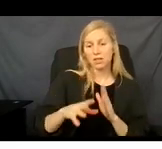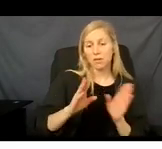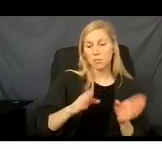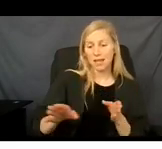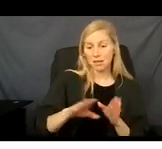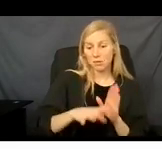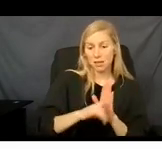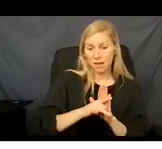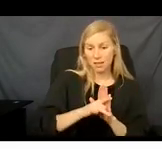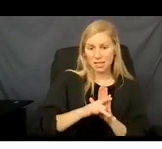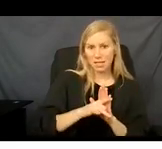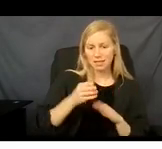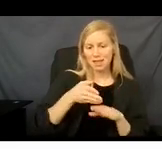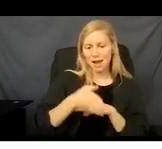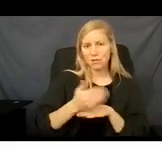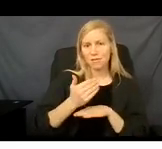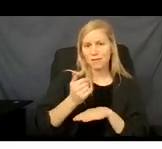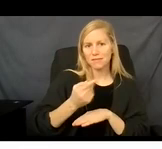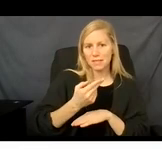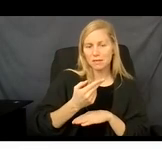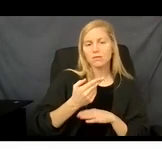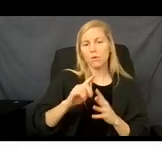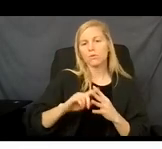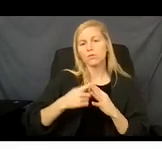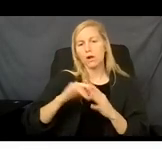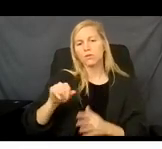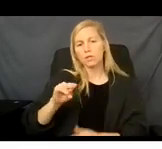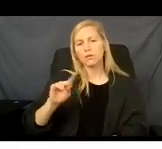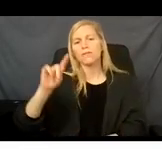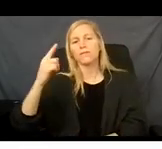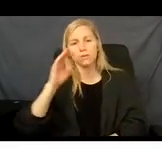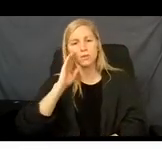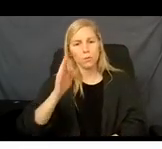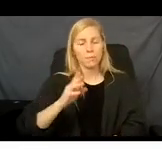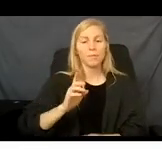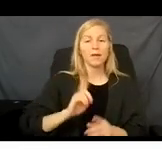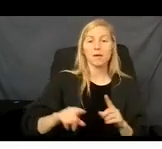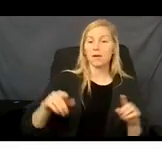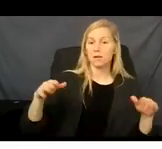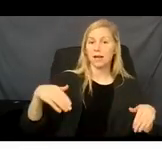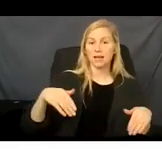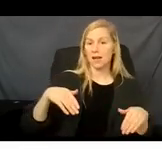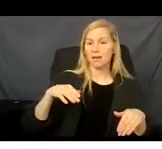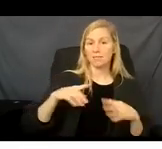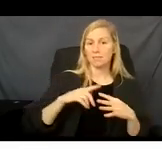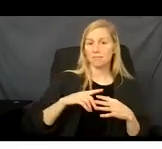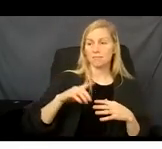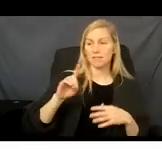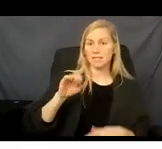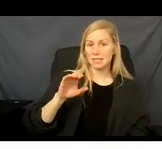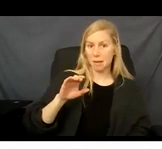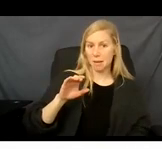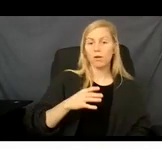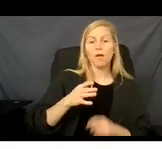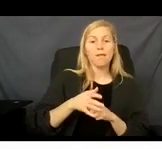starting until January 1. Since we are not yet in December, the COVID